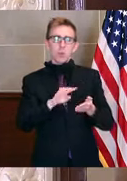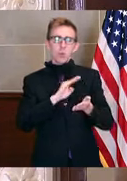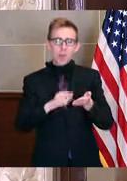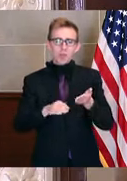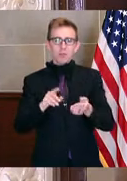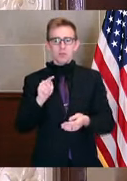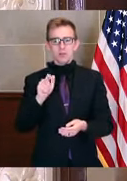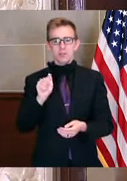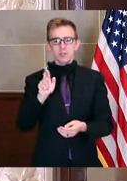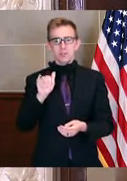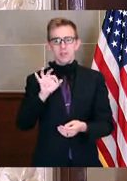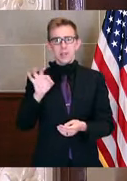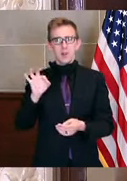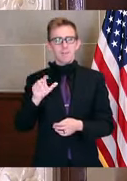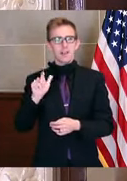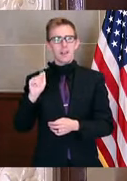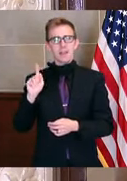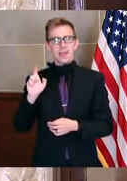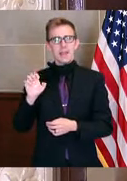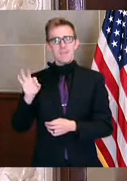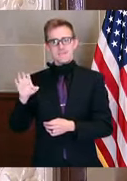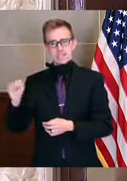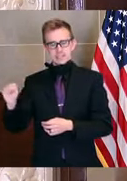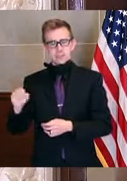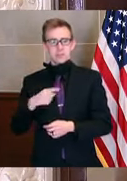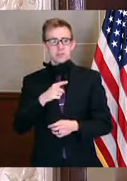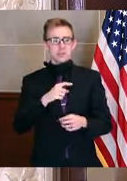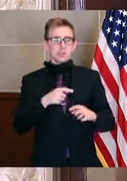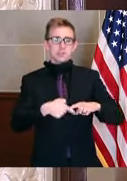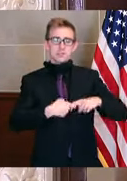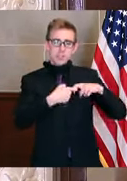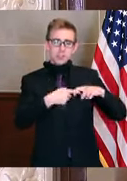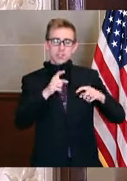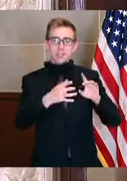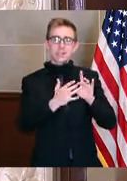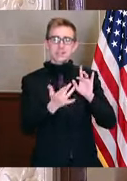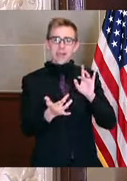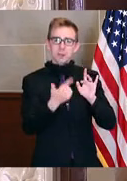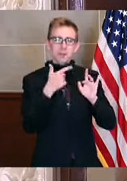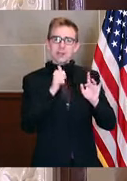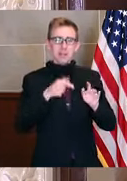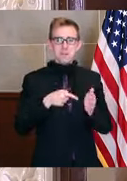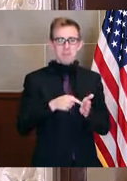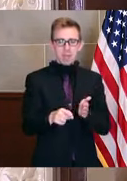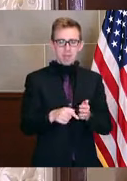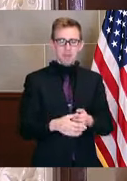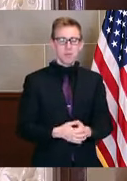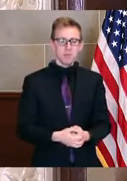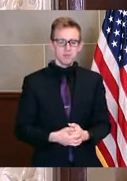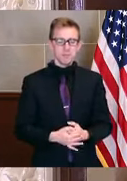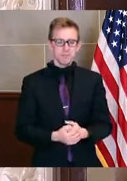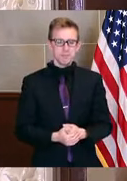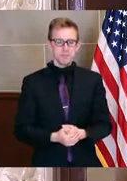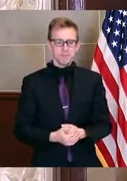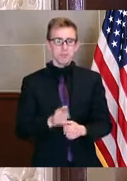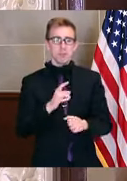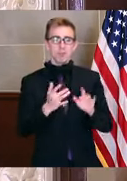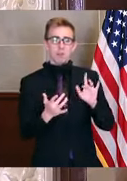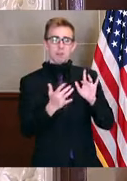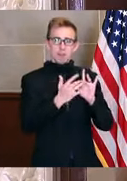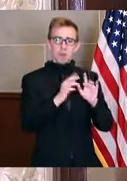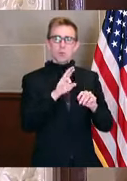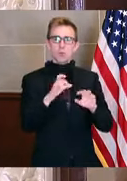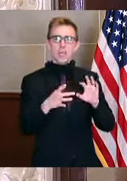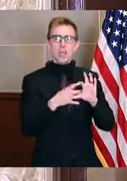tariff late fees, suspension of disconnections, suspension non-payment, and waiver of reconnection fees.